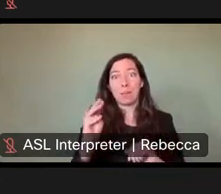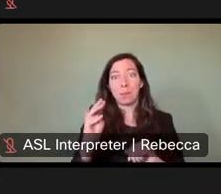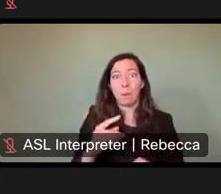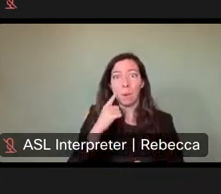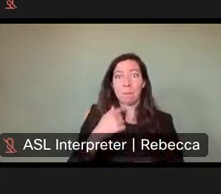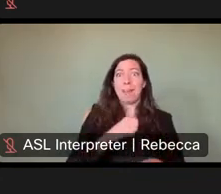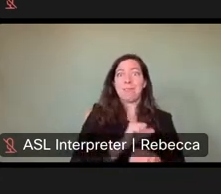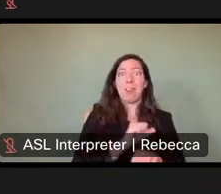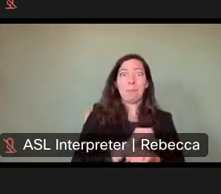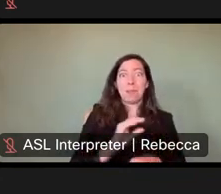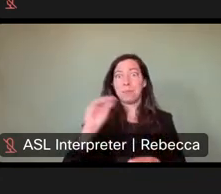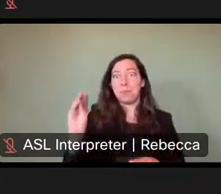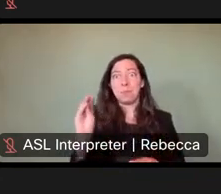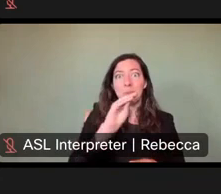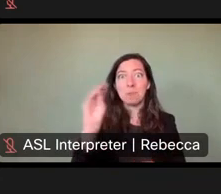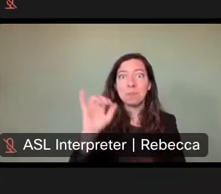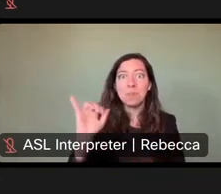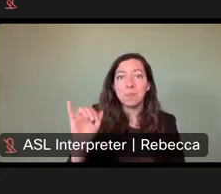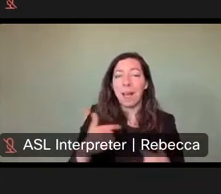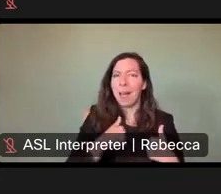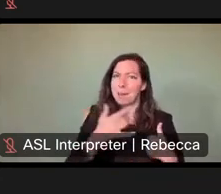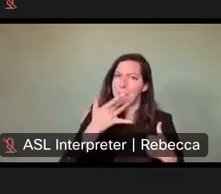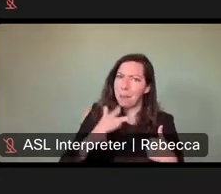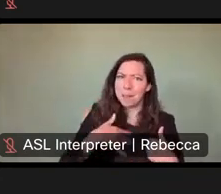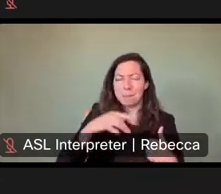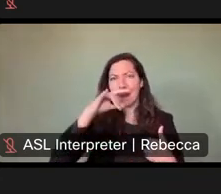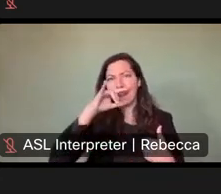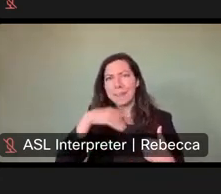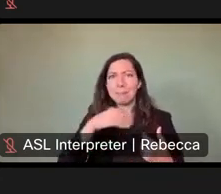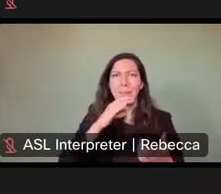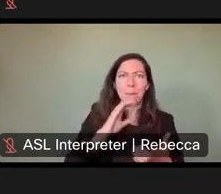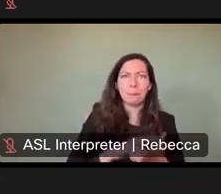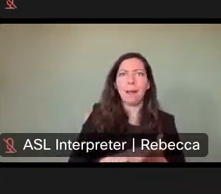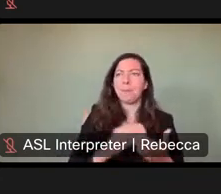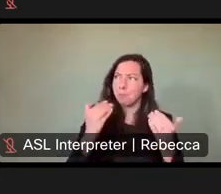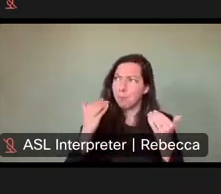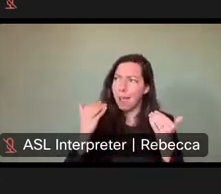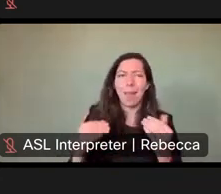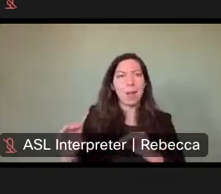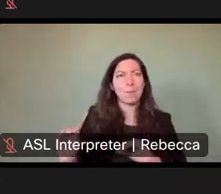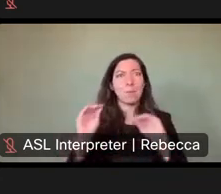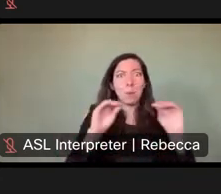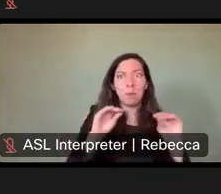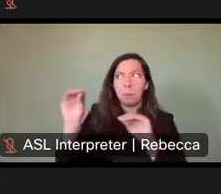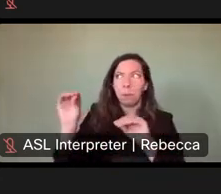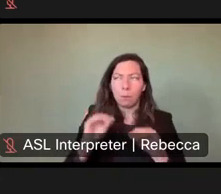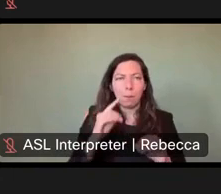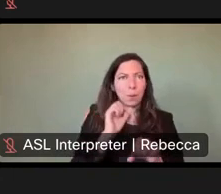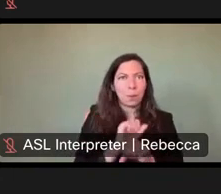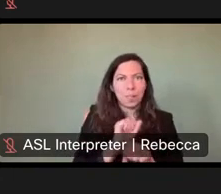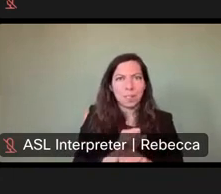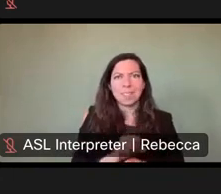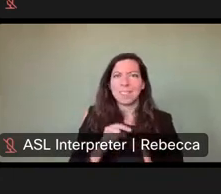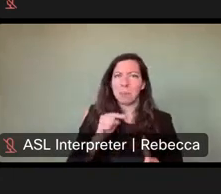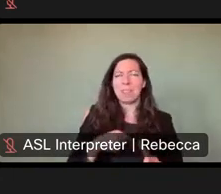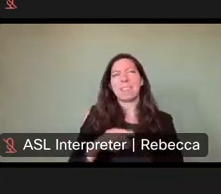and, and, and my spouse who were willing to do that with me. And so this means more to me than just my 8 to 5 and many of